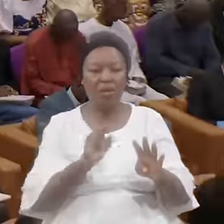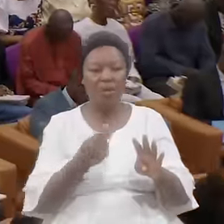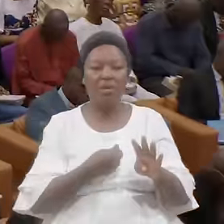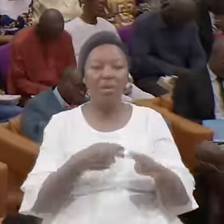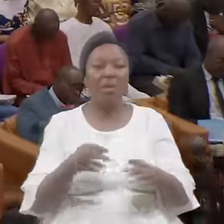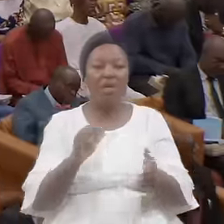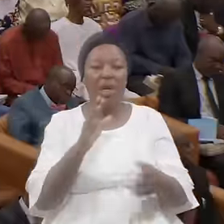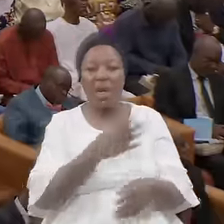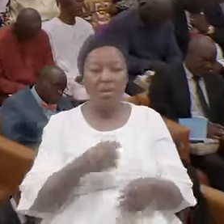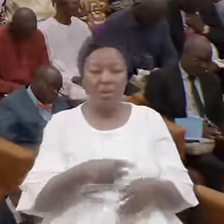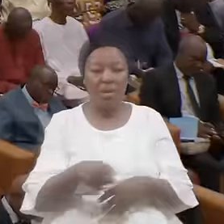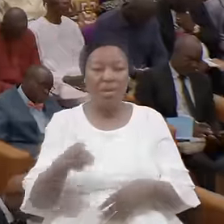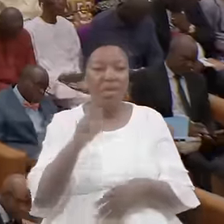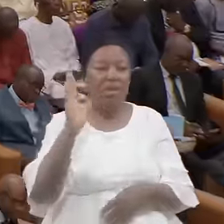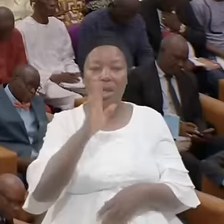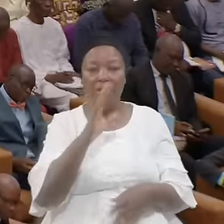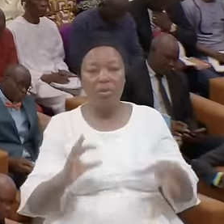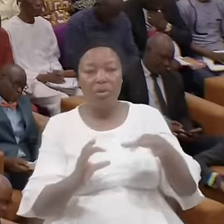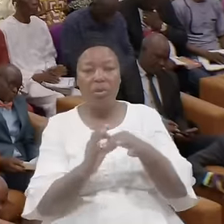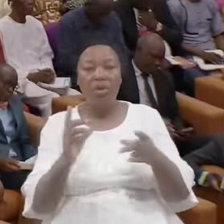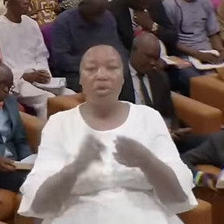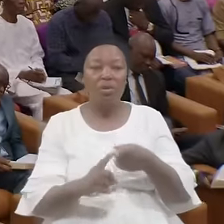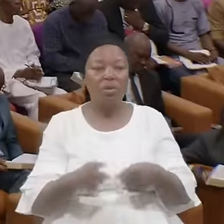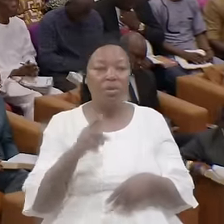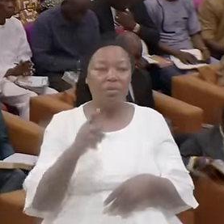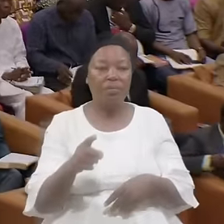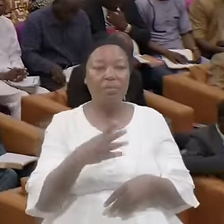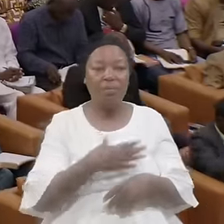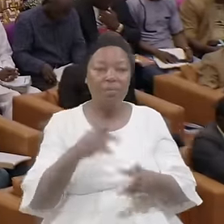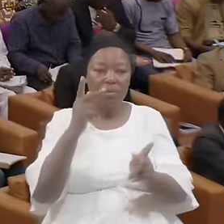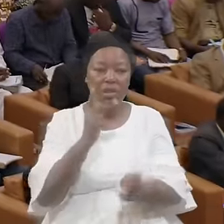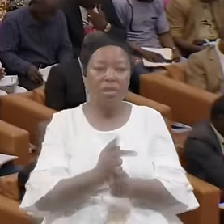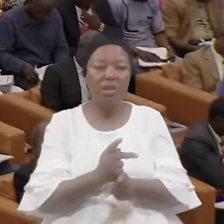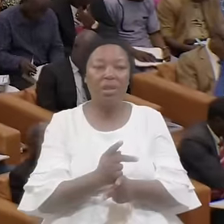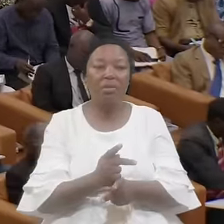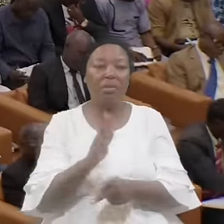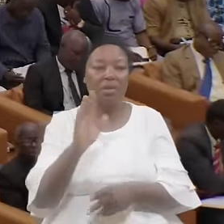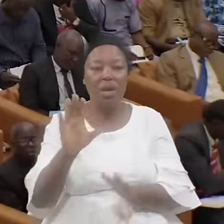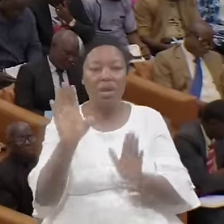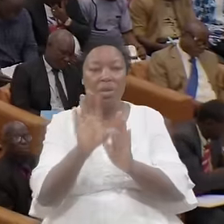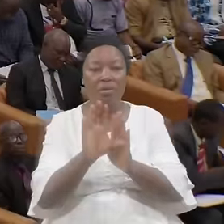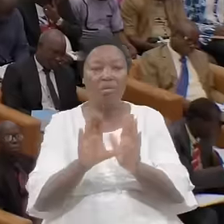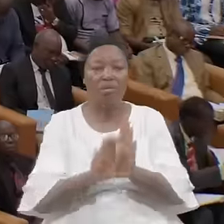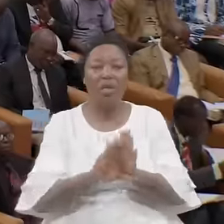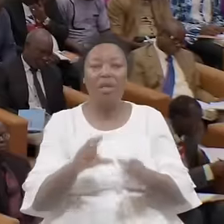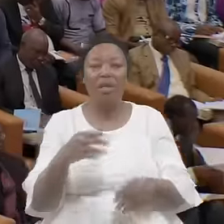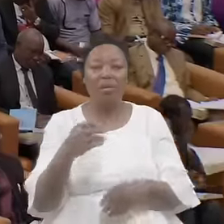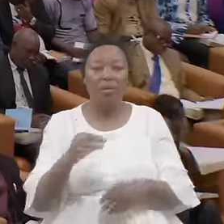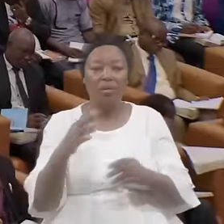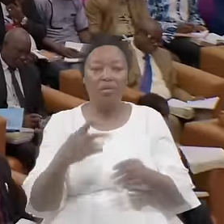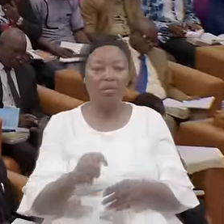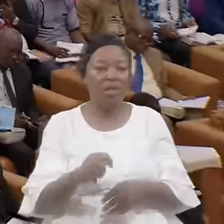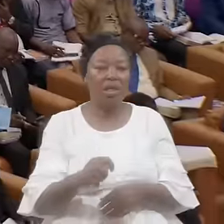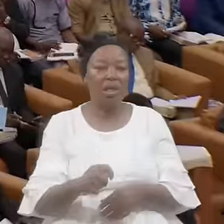They shall be joined unto thee And keep the church Of the